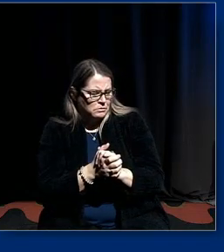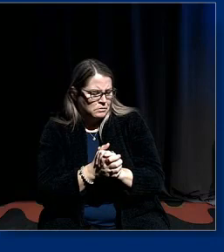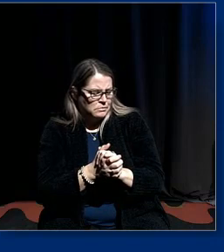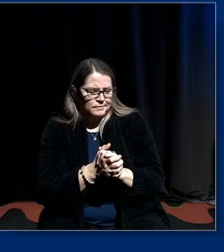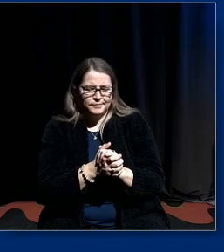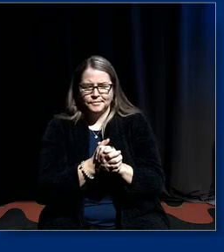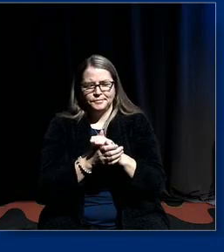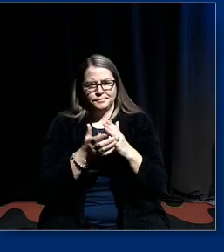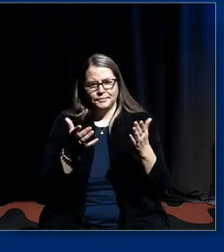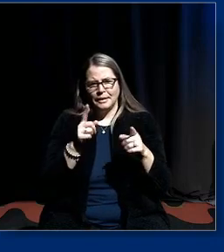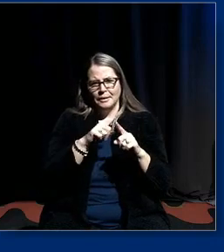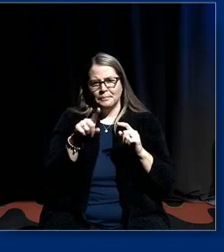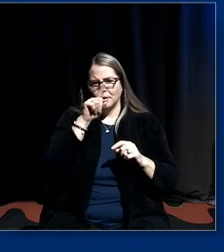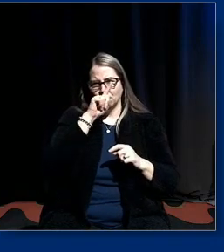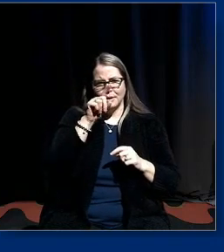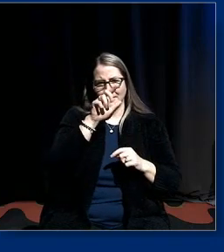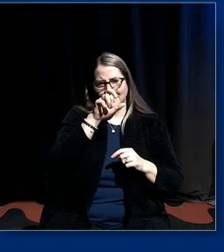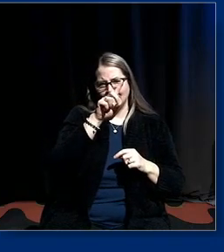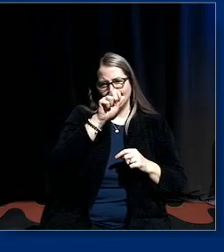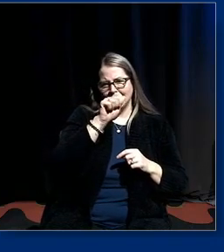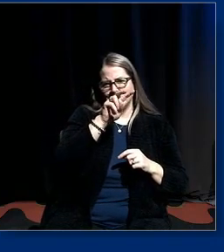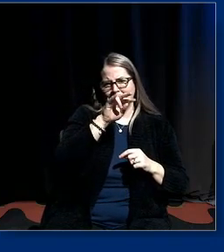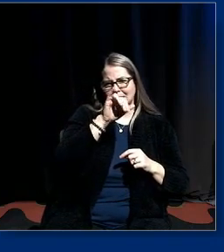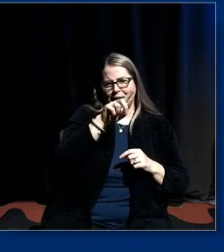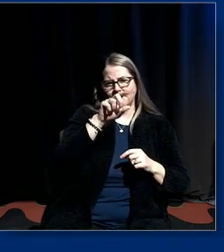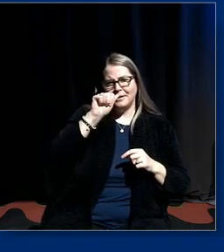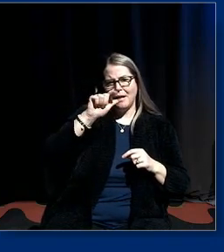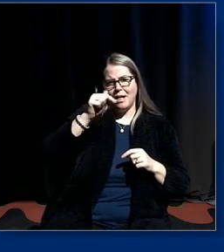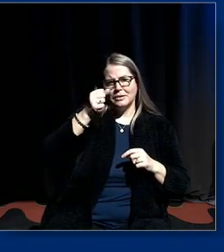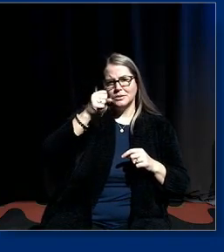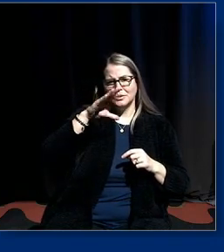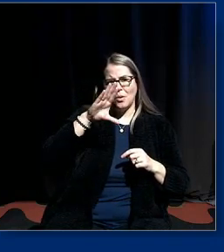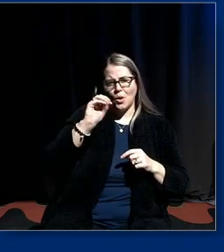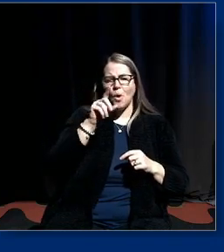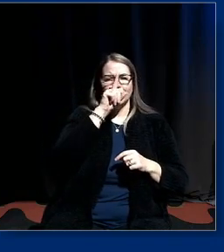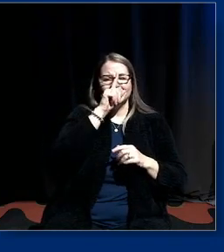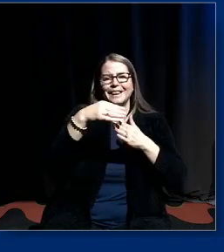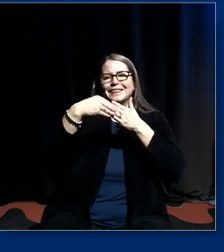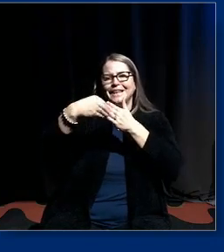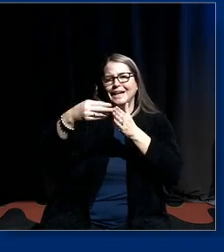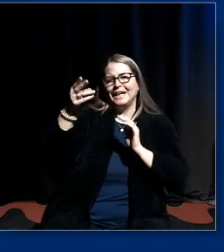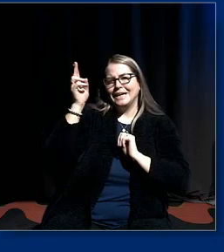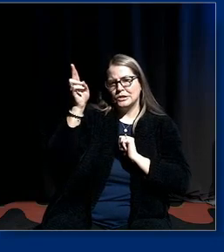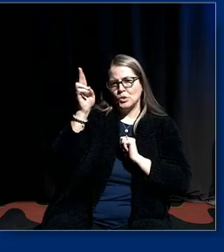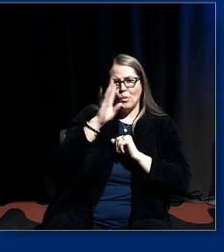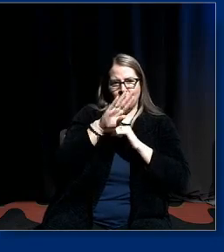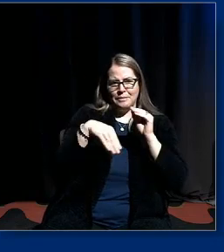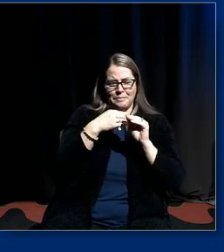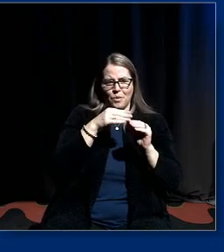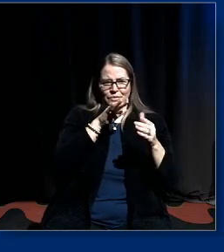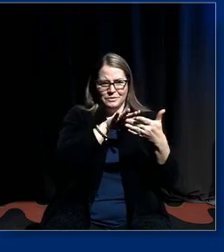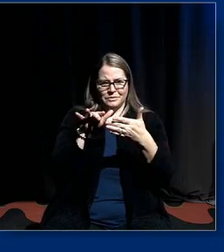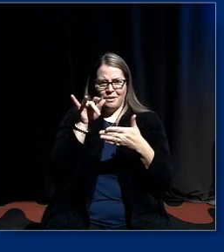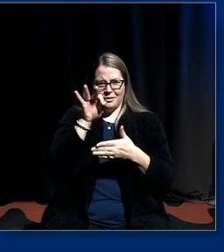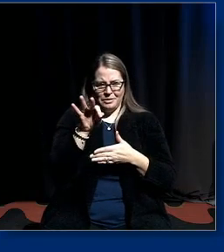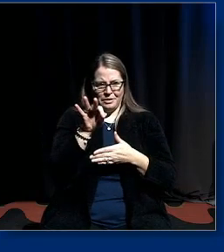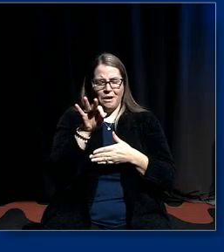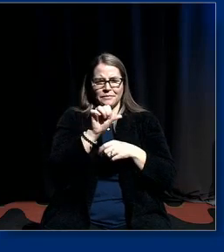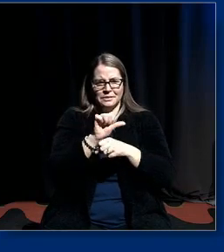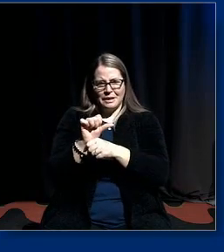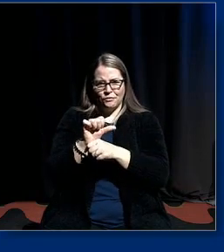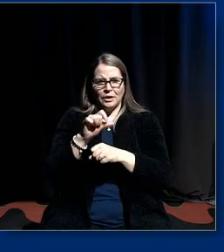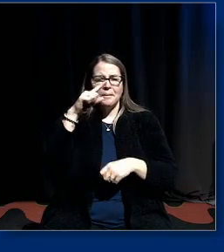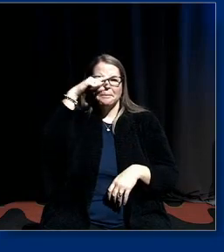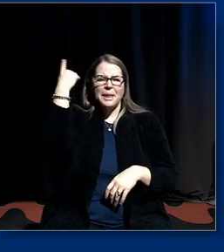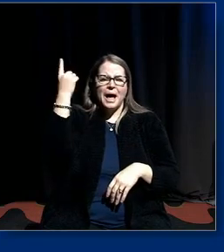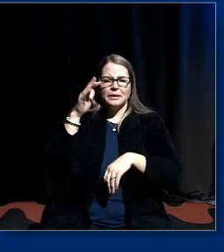and you know david olisogo is a uh the leading historian of this stuff um uh a black british